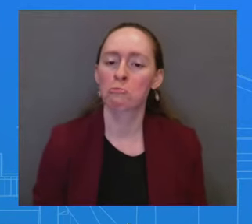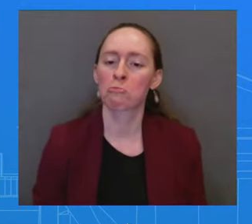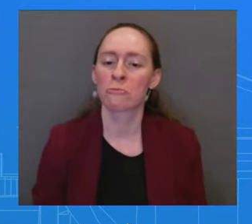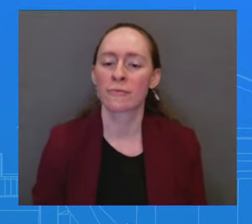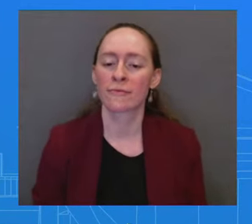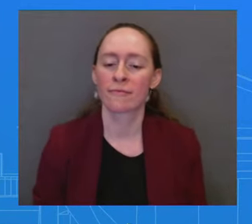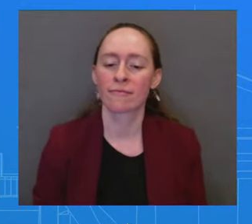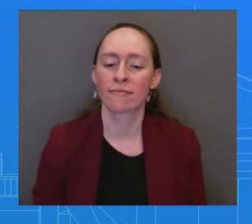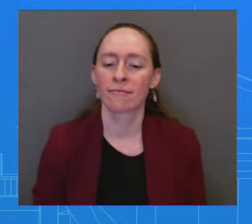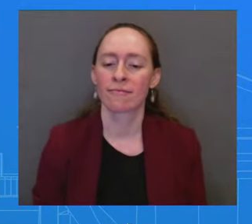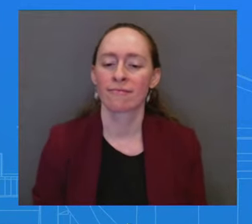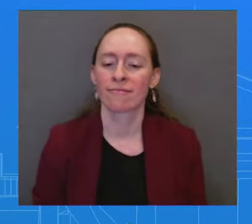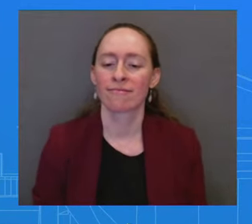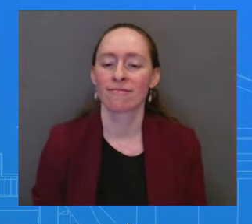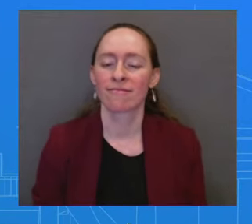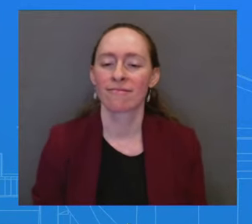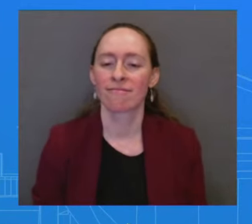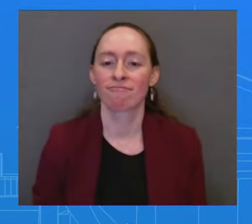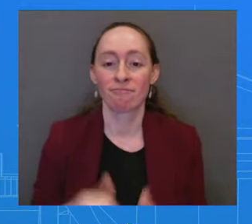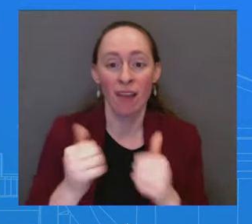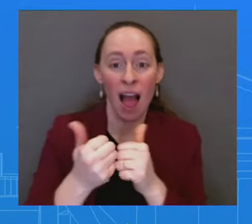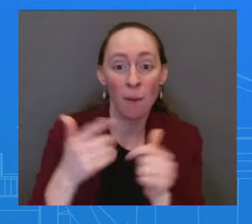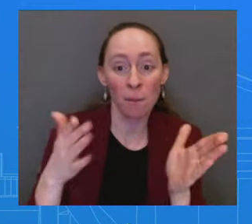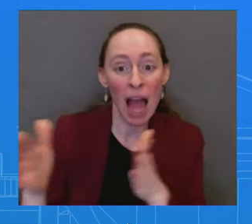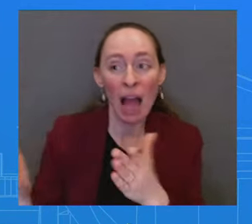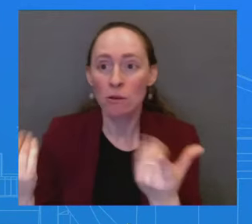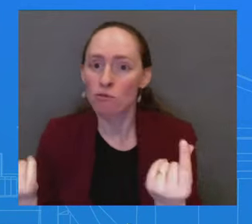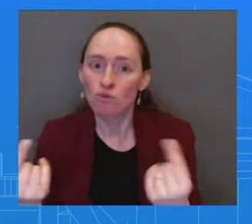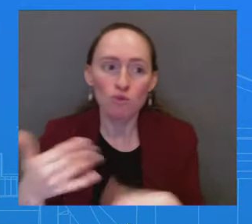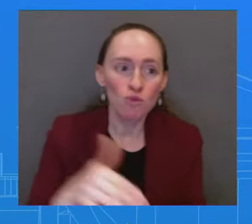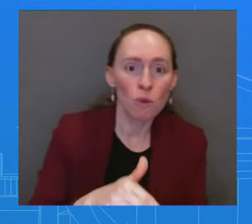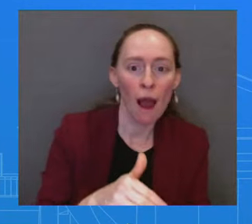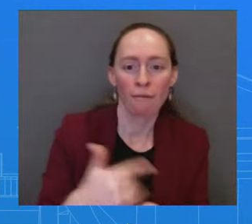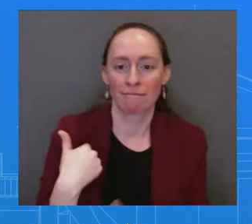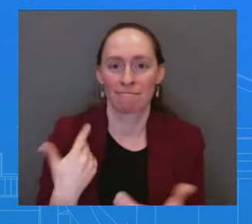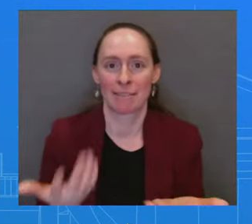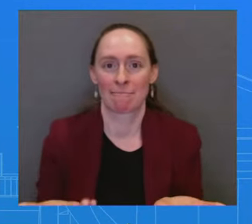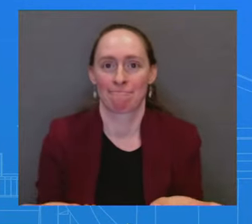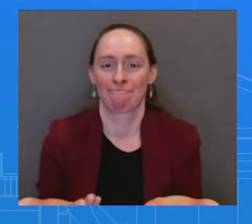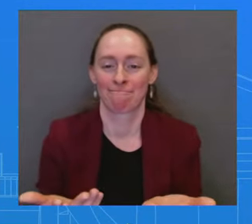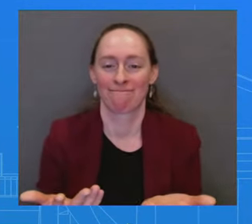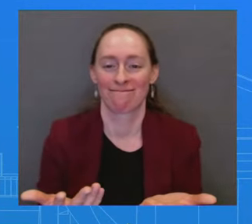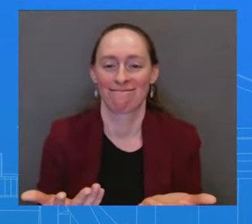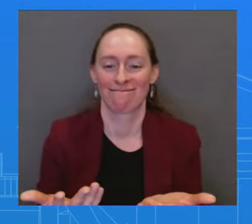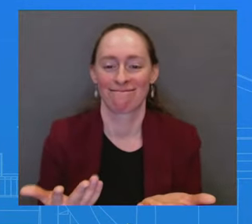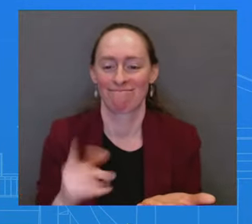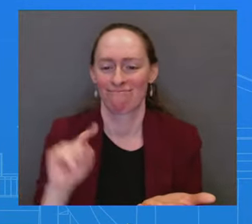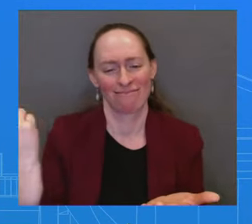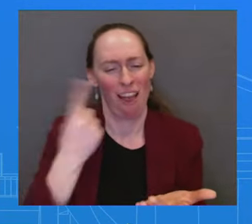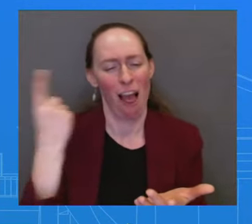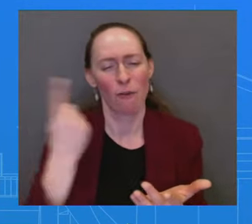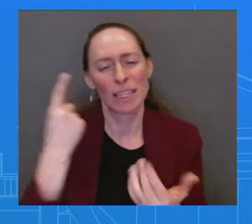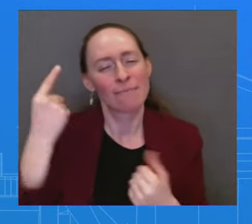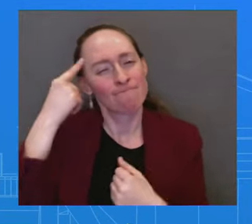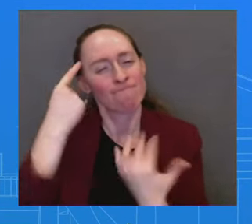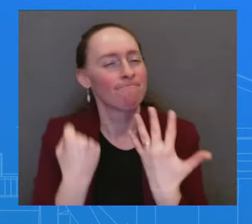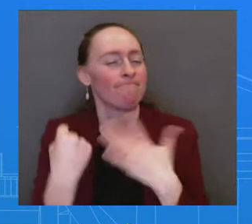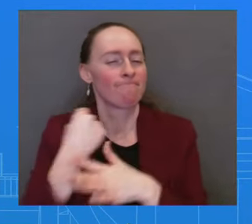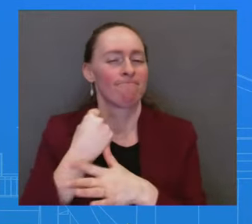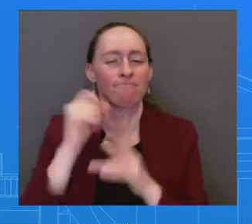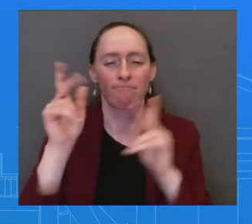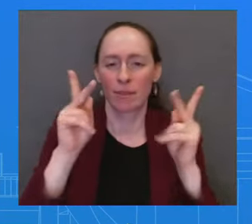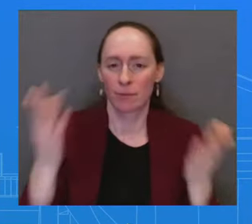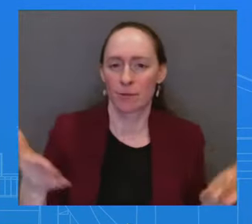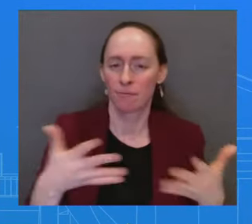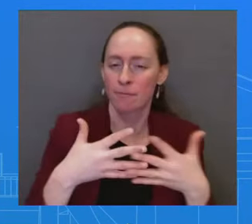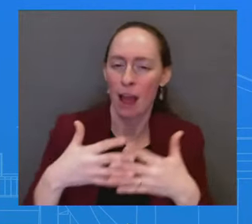but certainly he is always, certainly always focused on the American people, and that much I can promise. And does